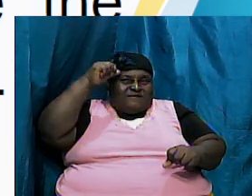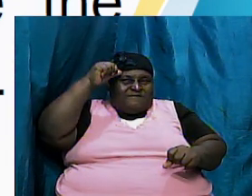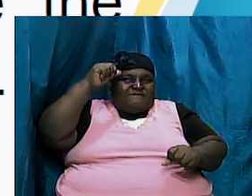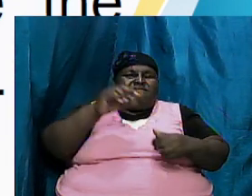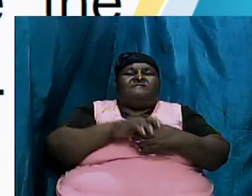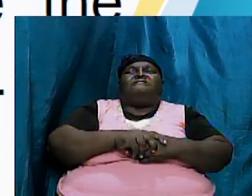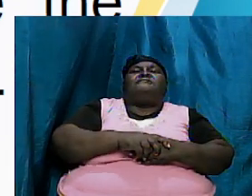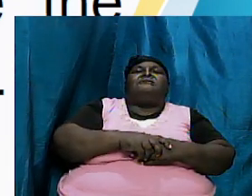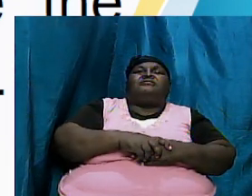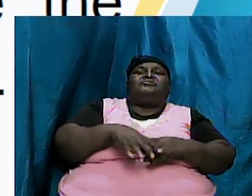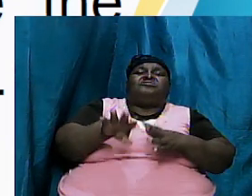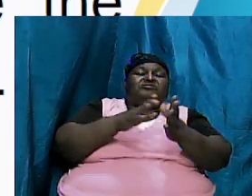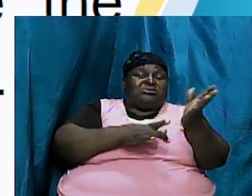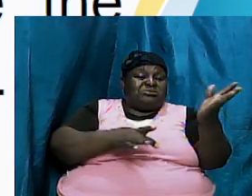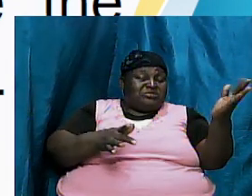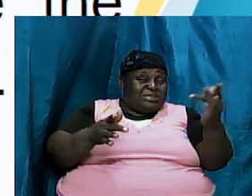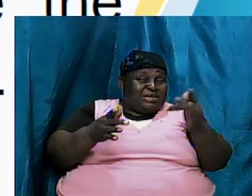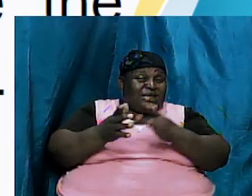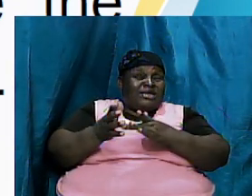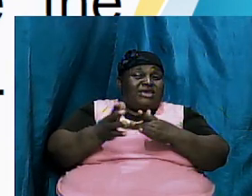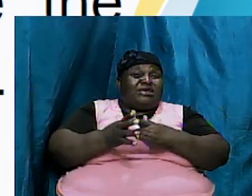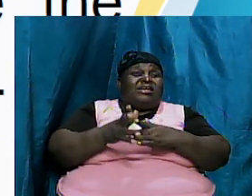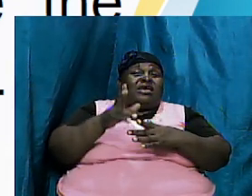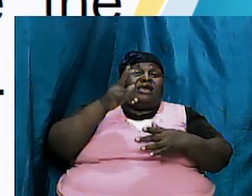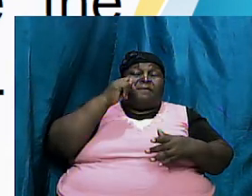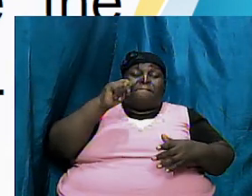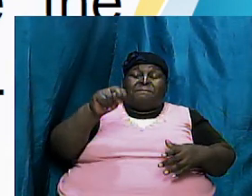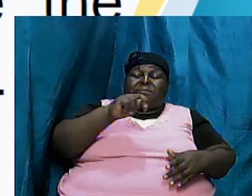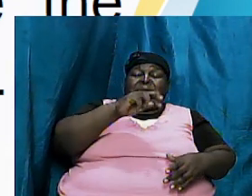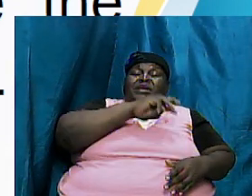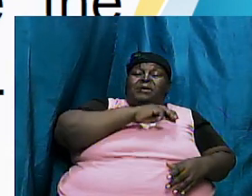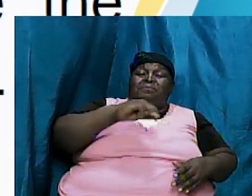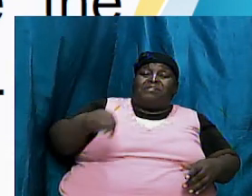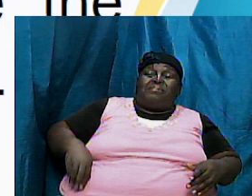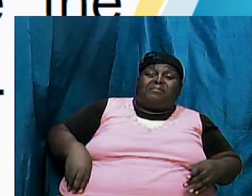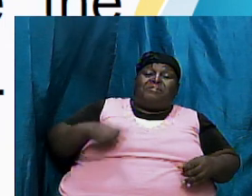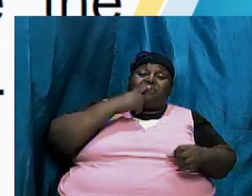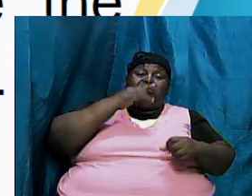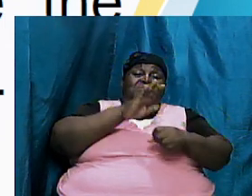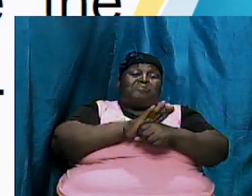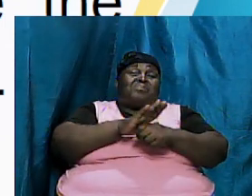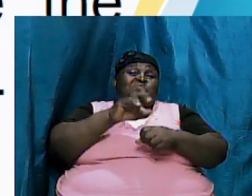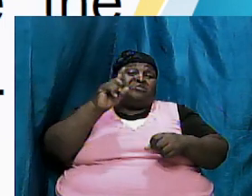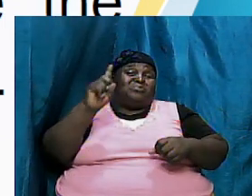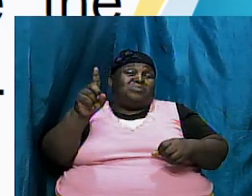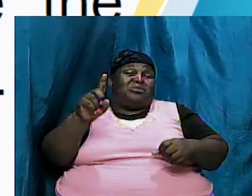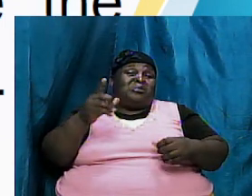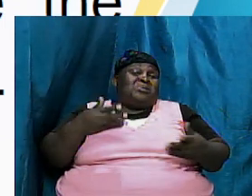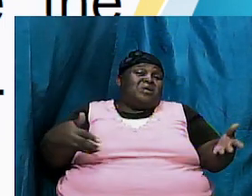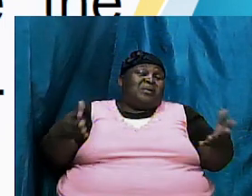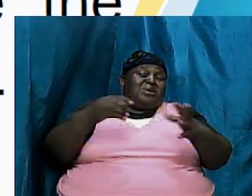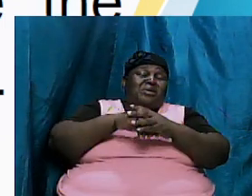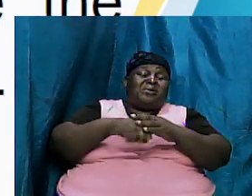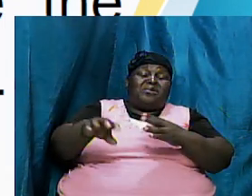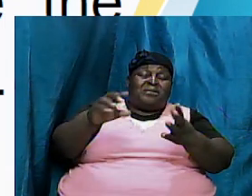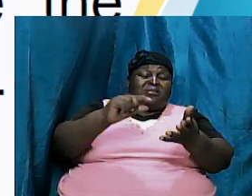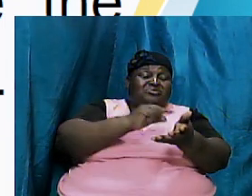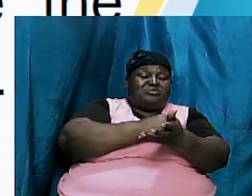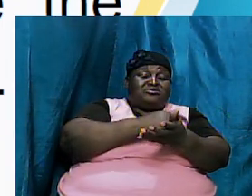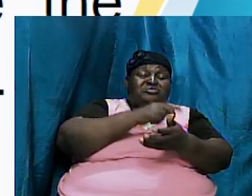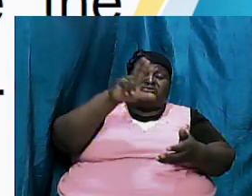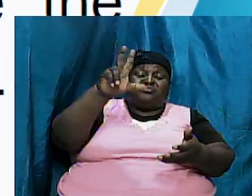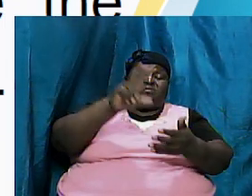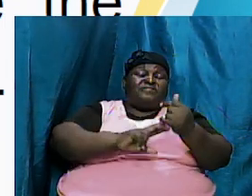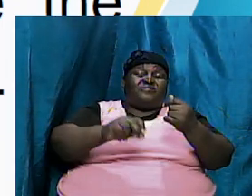and Jesus being messiah being the promised one that is here in genesis 3 and verse 15